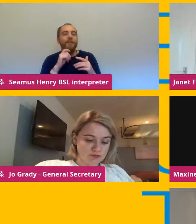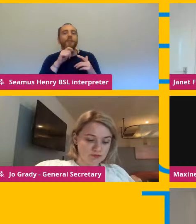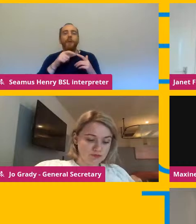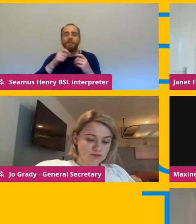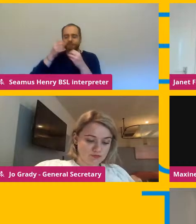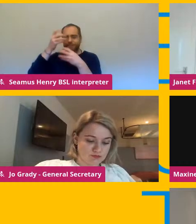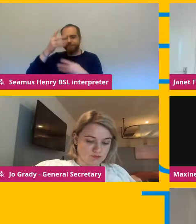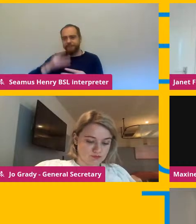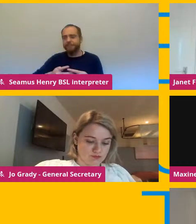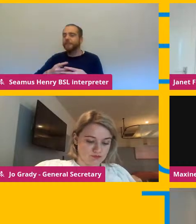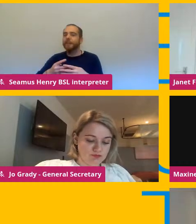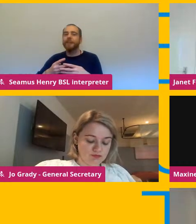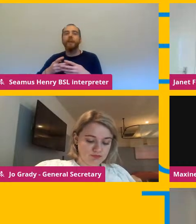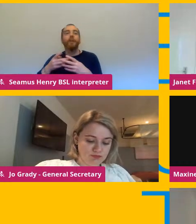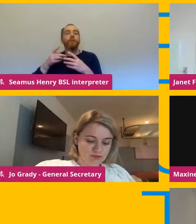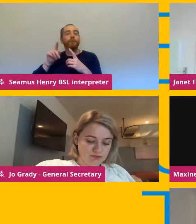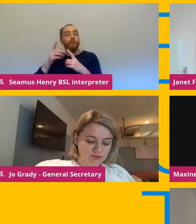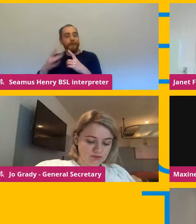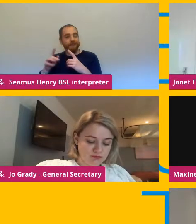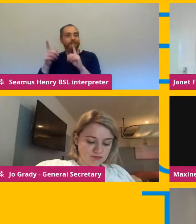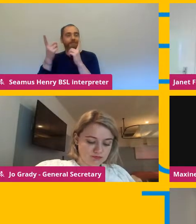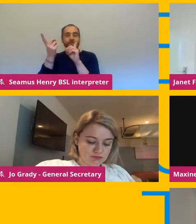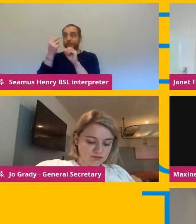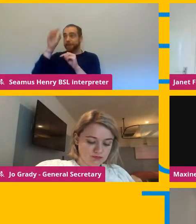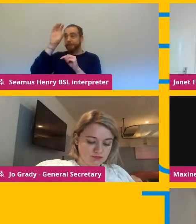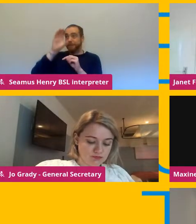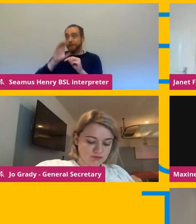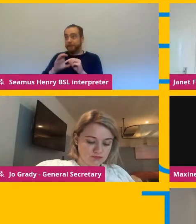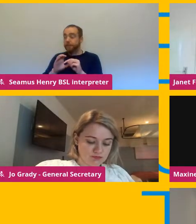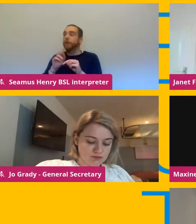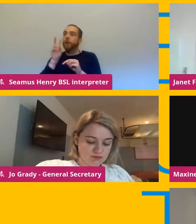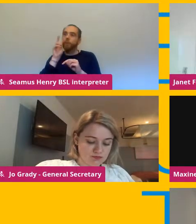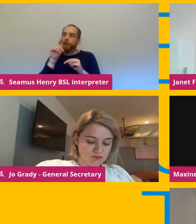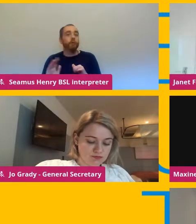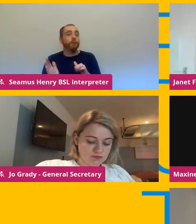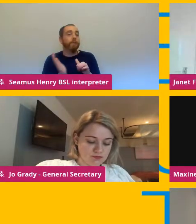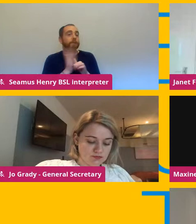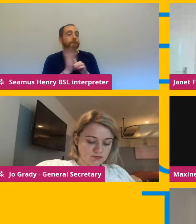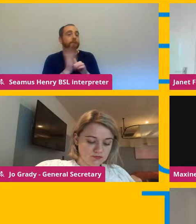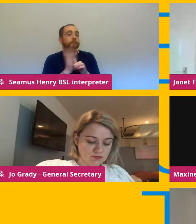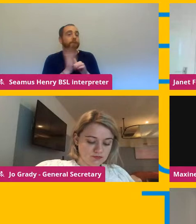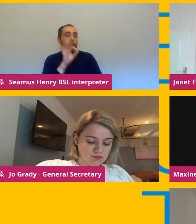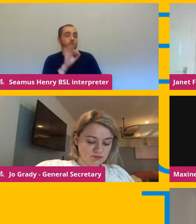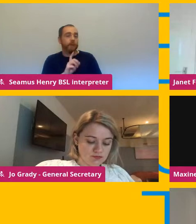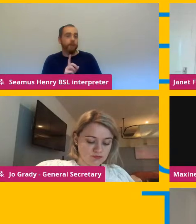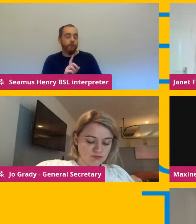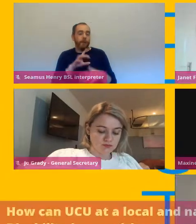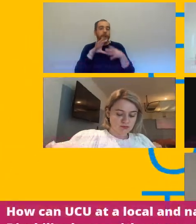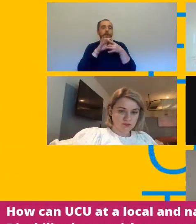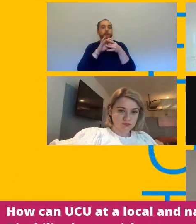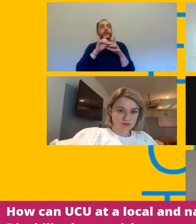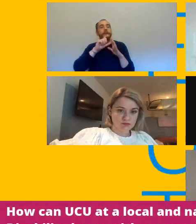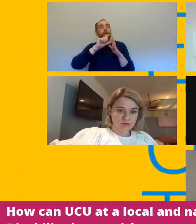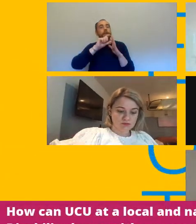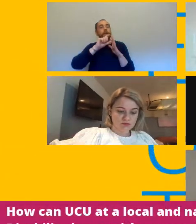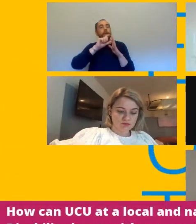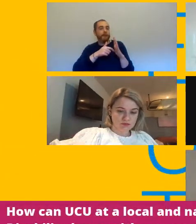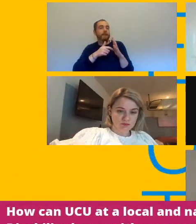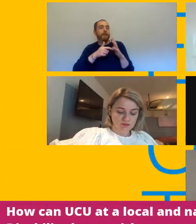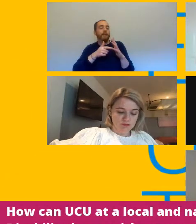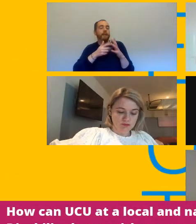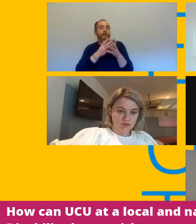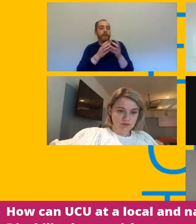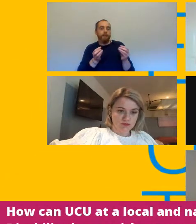so if you could put the questions on the screen and the first question was about disability leave and about